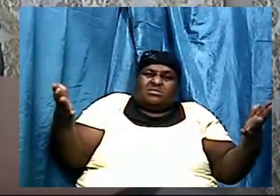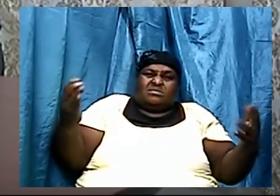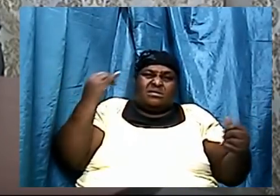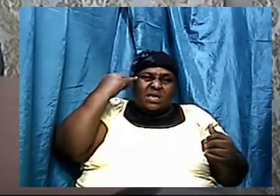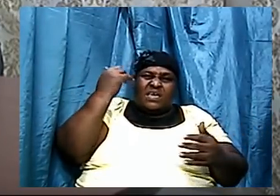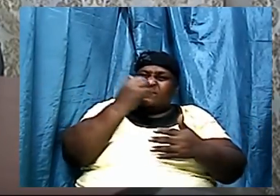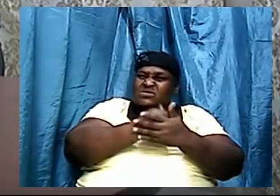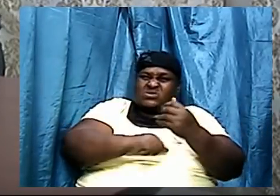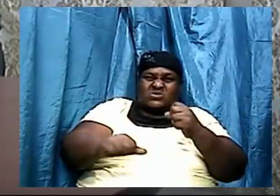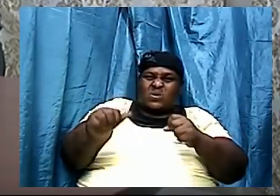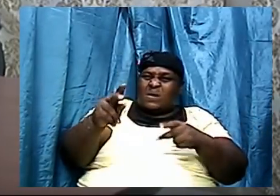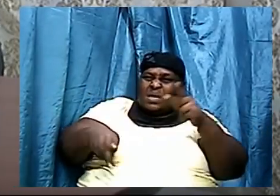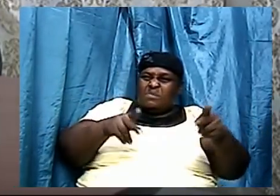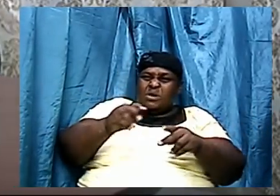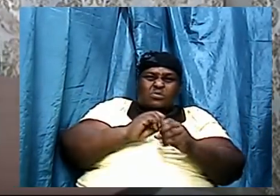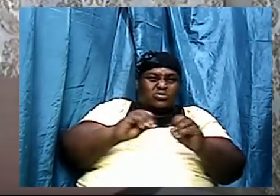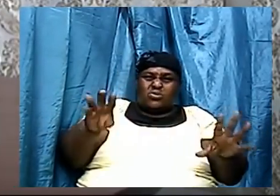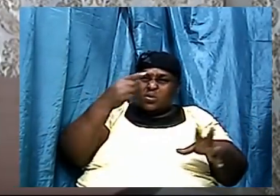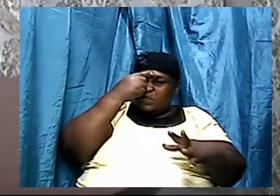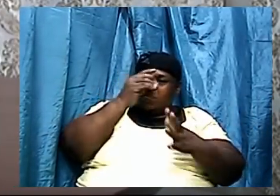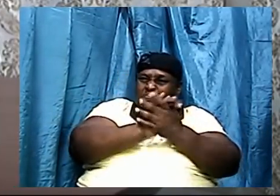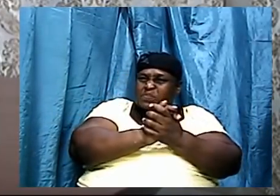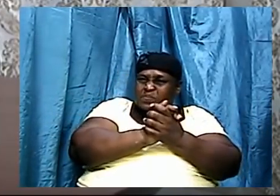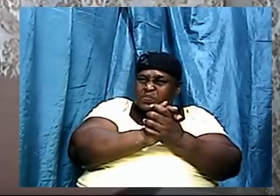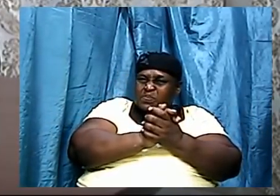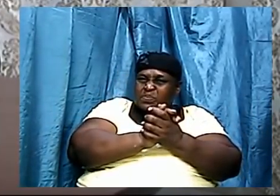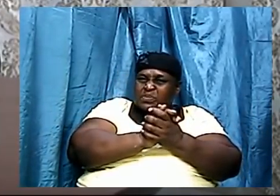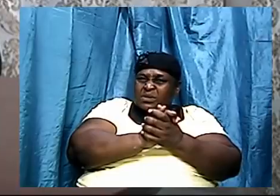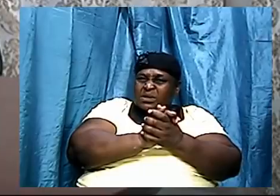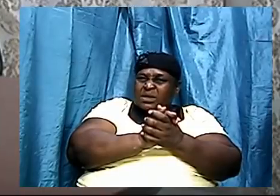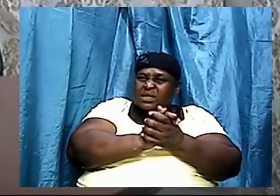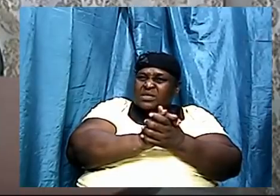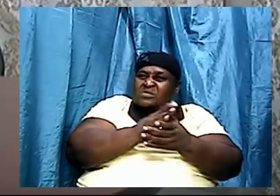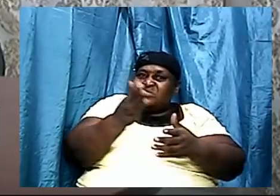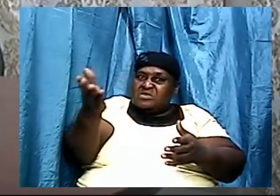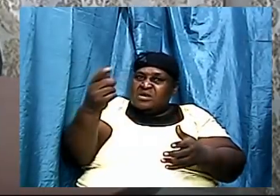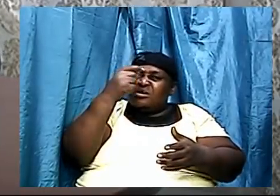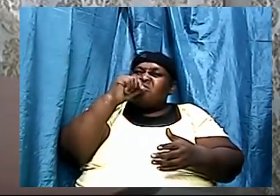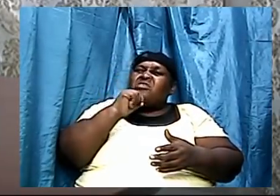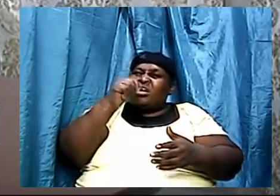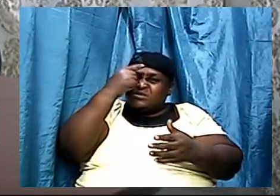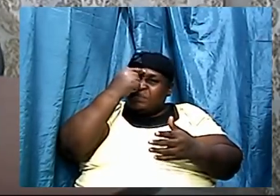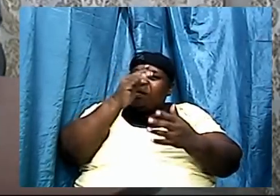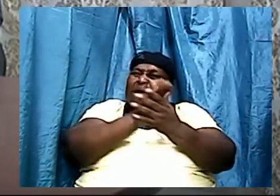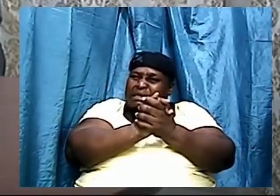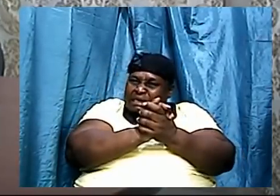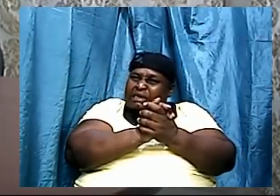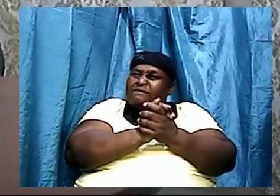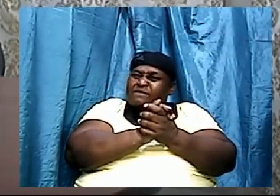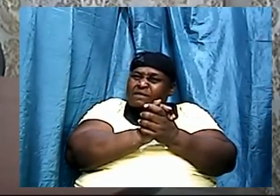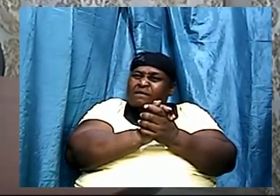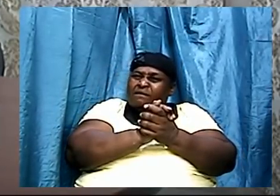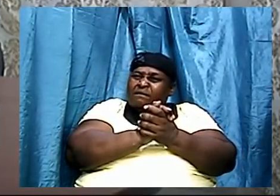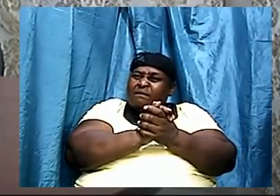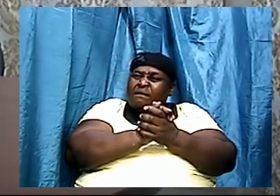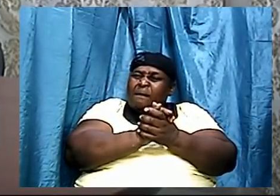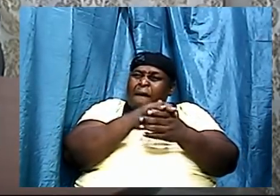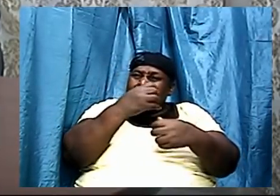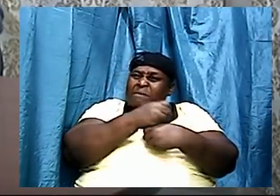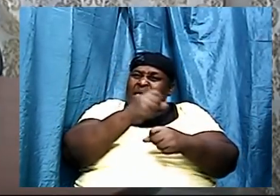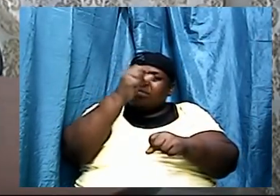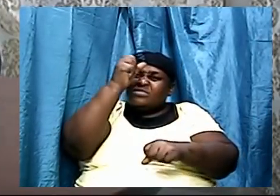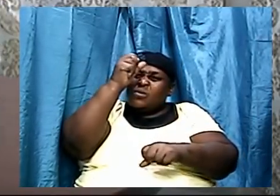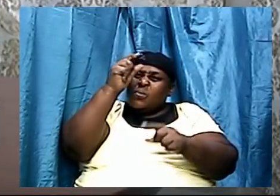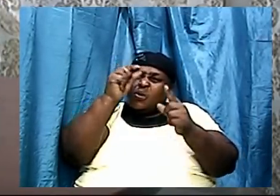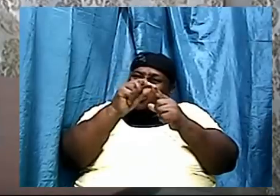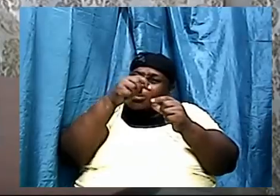shall their unbelief make the faith of God without effect in other words because they don't believe it it